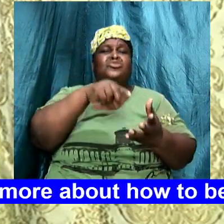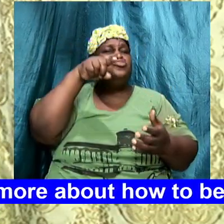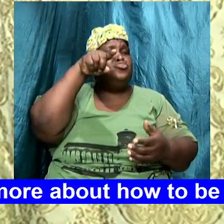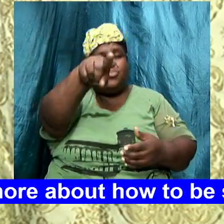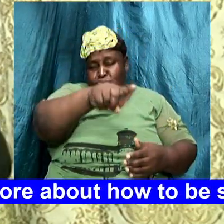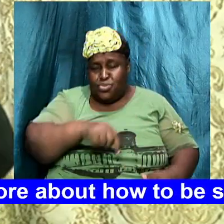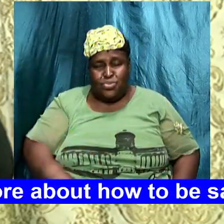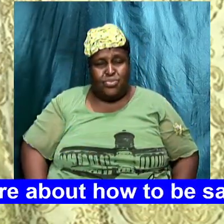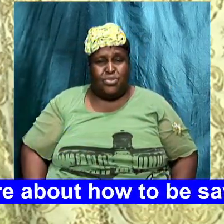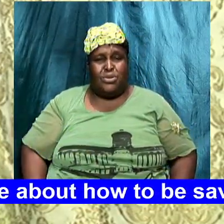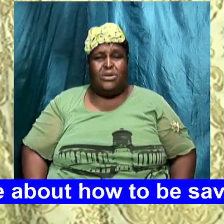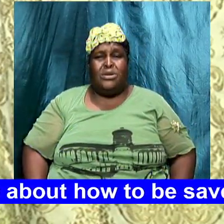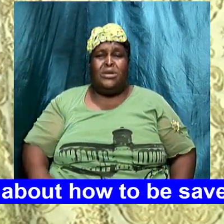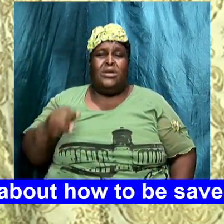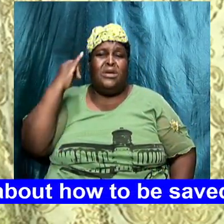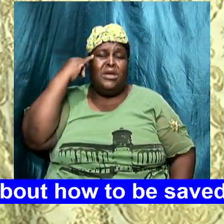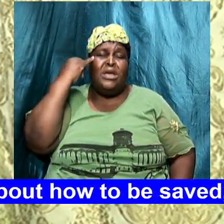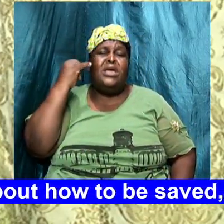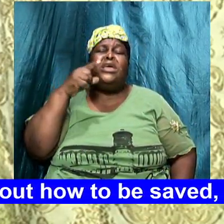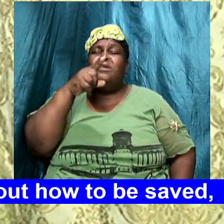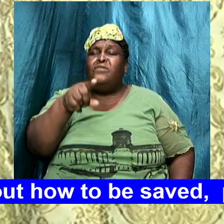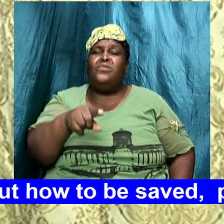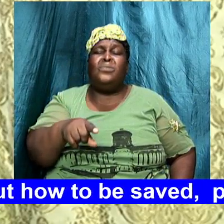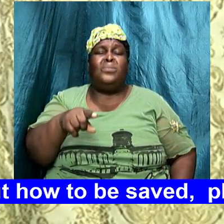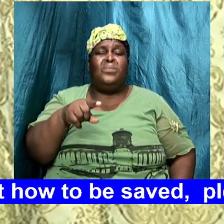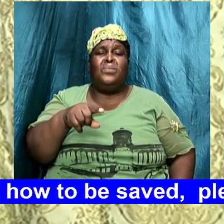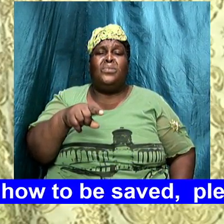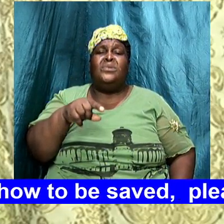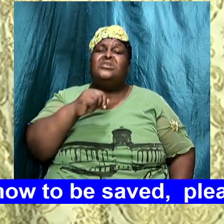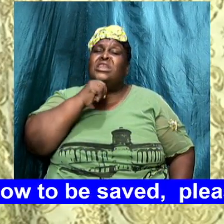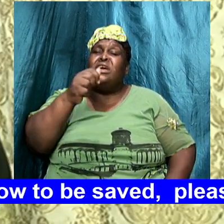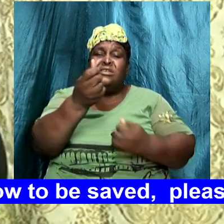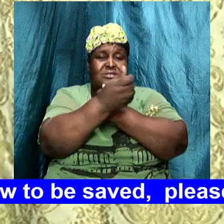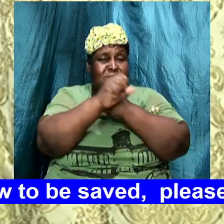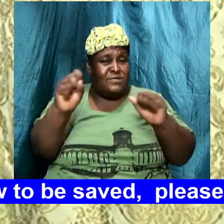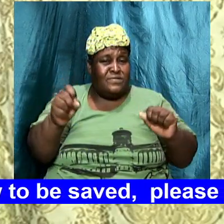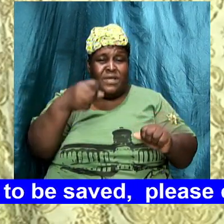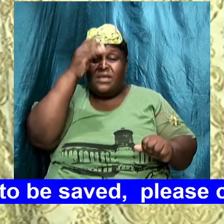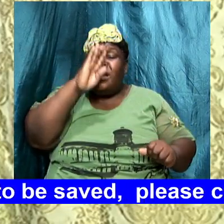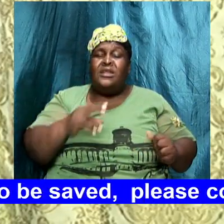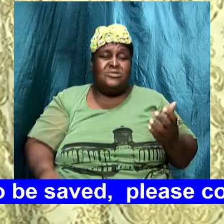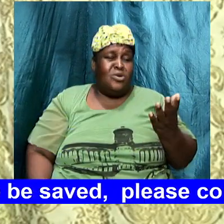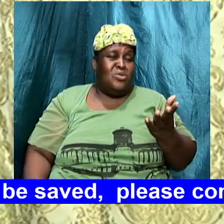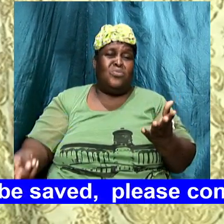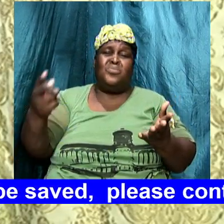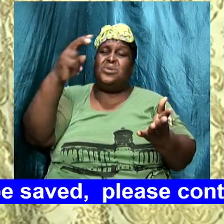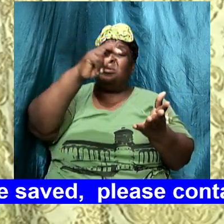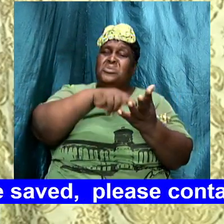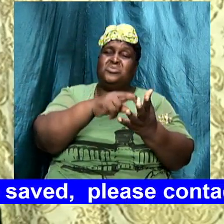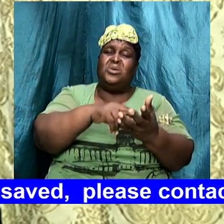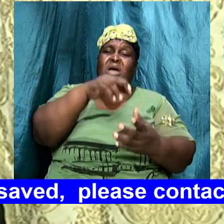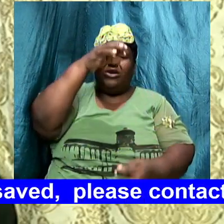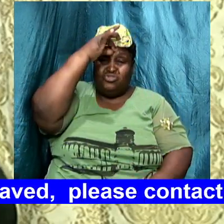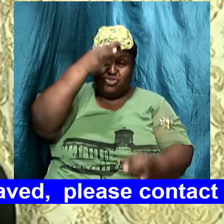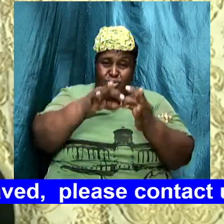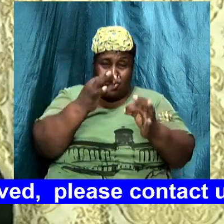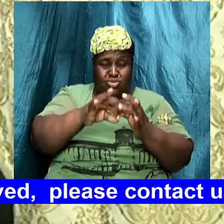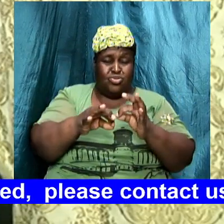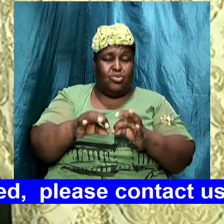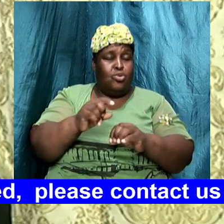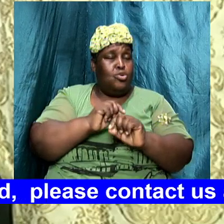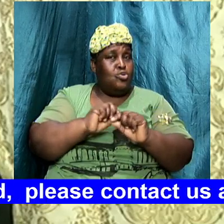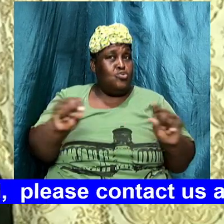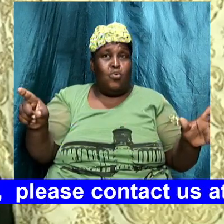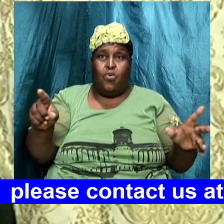God is going to raise you up and judge you don't follow the spirit of the Sadducees that says